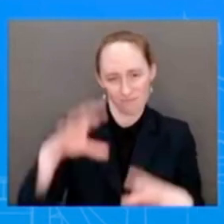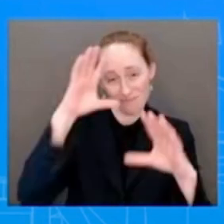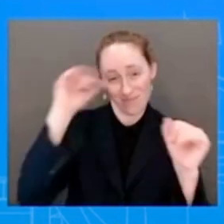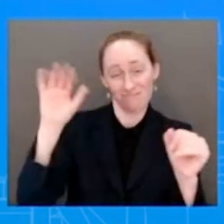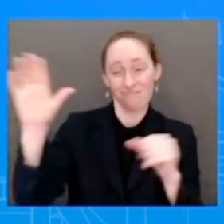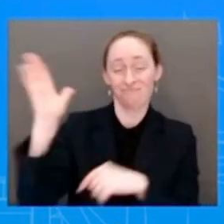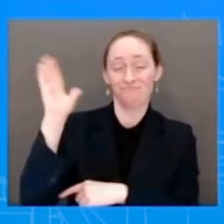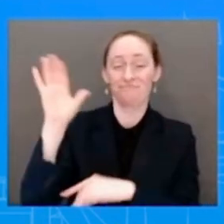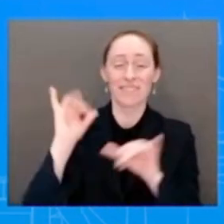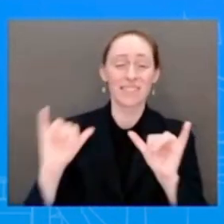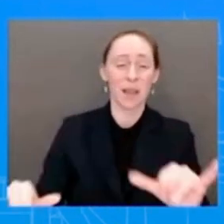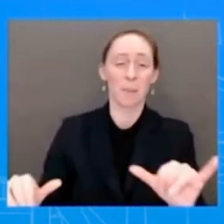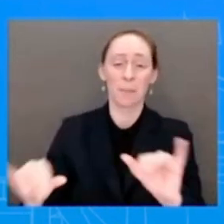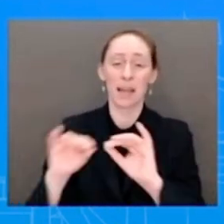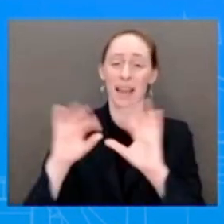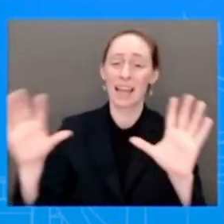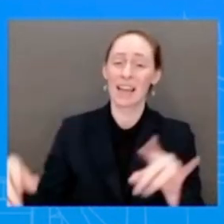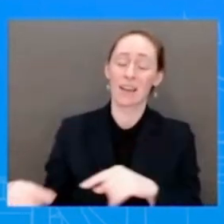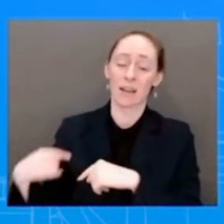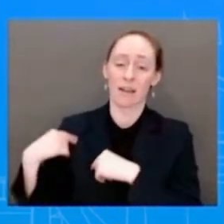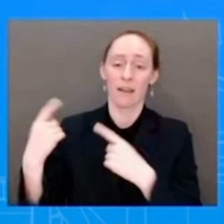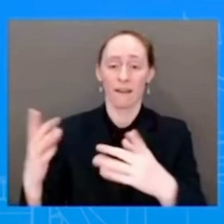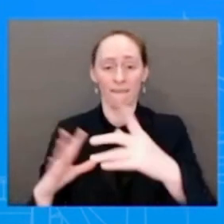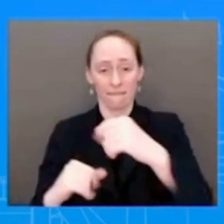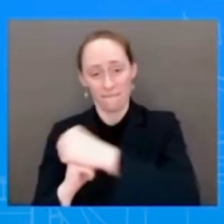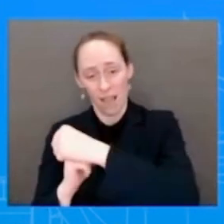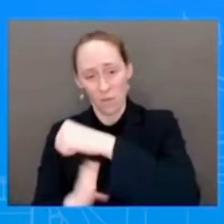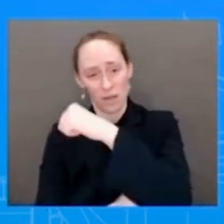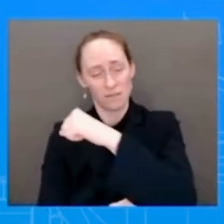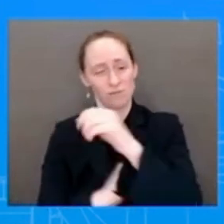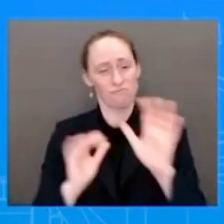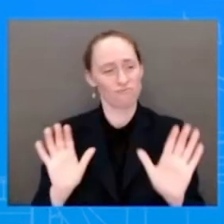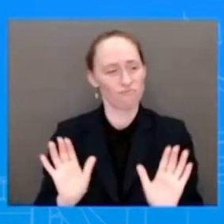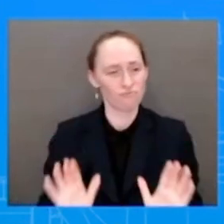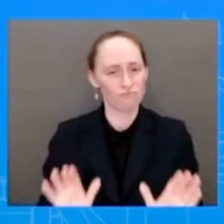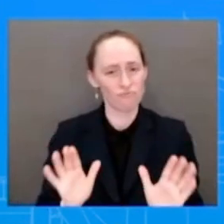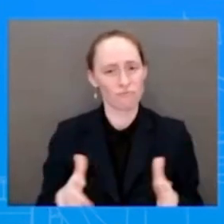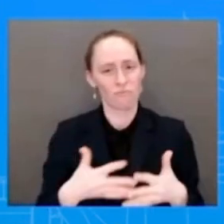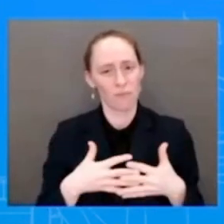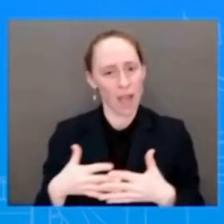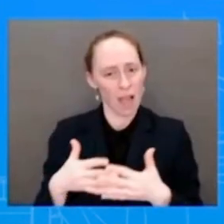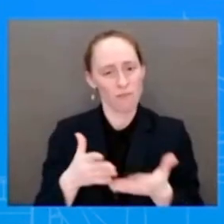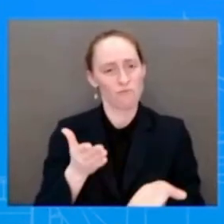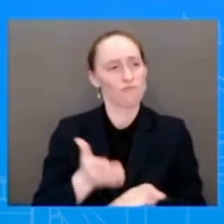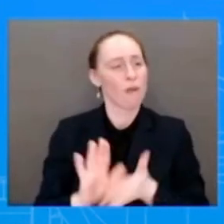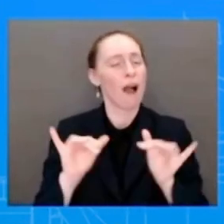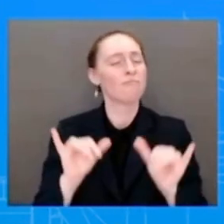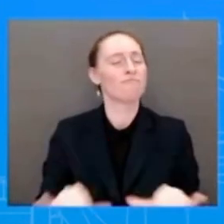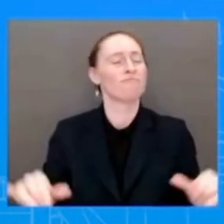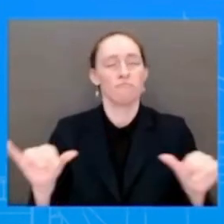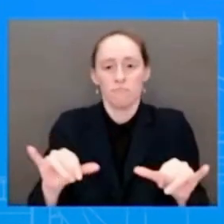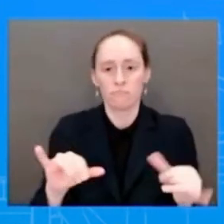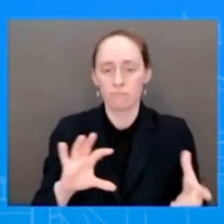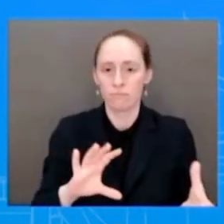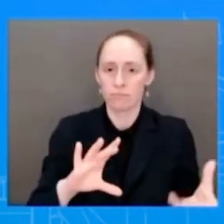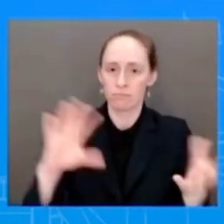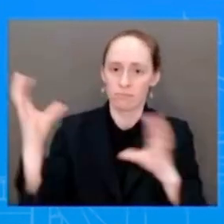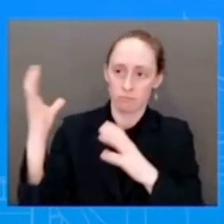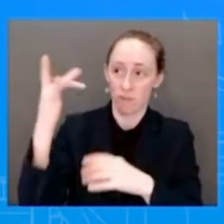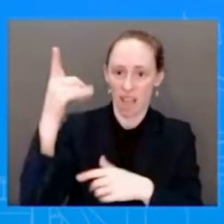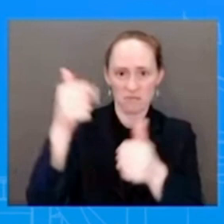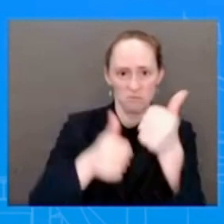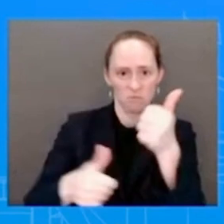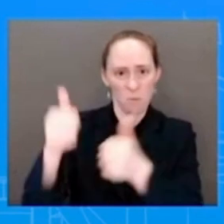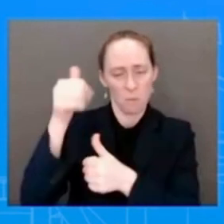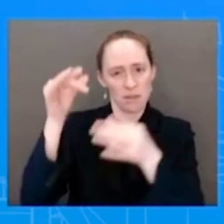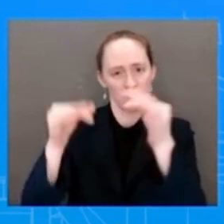which is what the Supreme Court did in the Dodd's decision, is to pass federal legislation codifying the protections that existed under